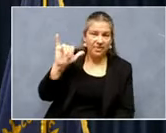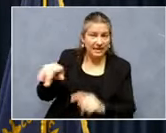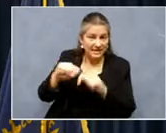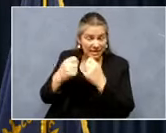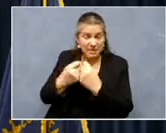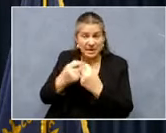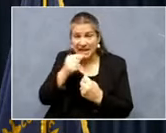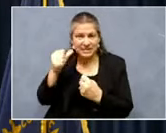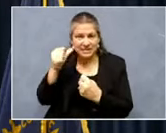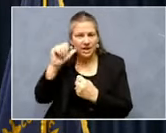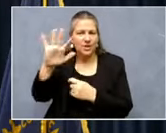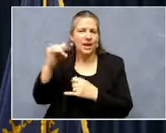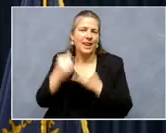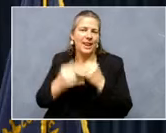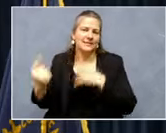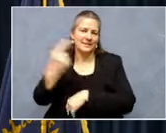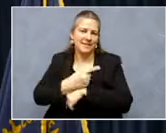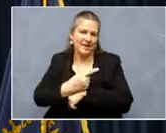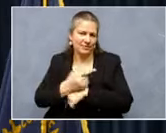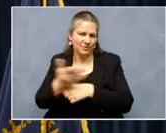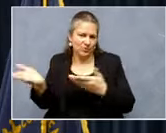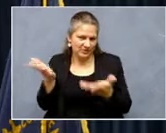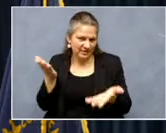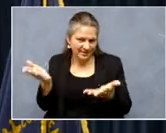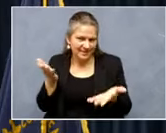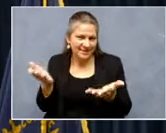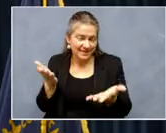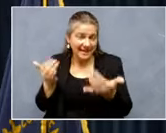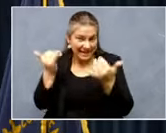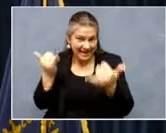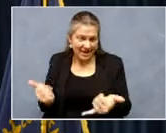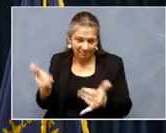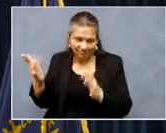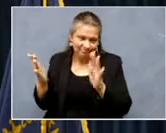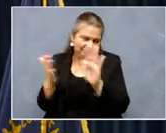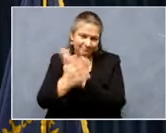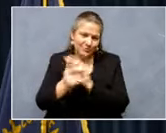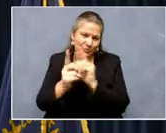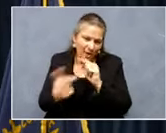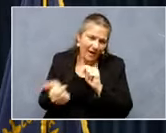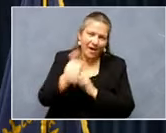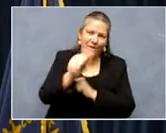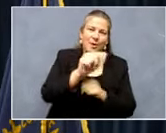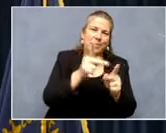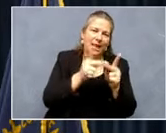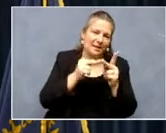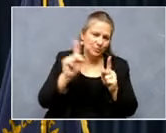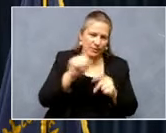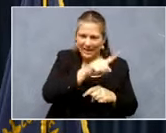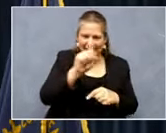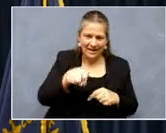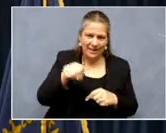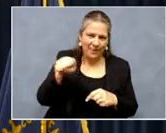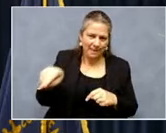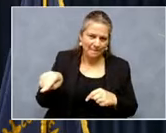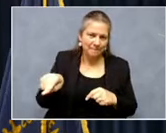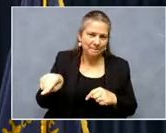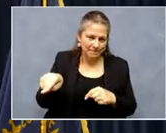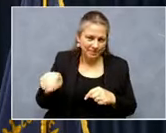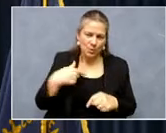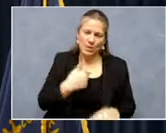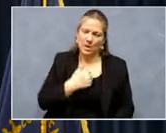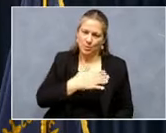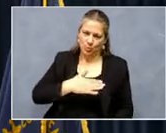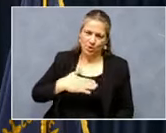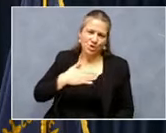last day of service. Uh, they are now headed to other places that need them more at the moment. Uh, we appreciate them.